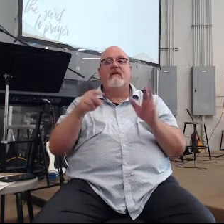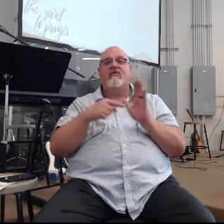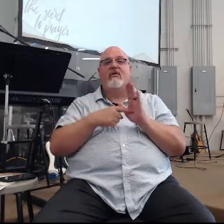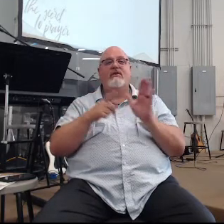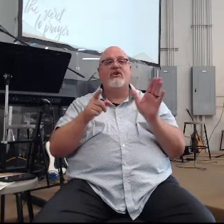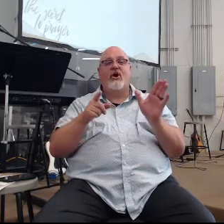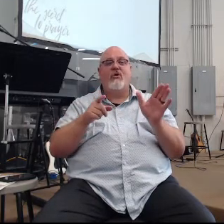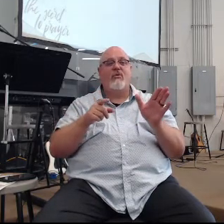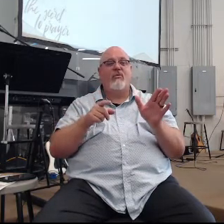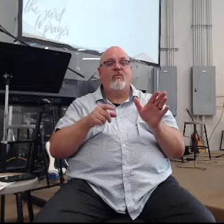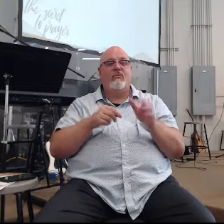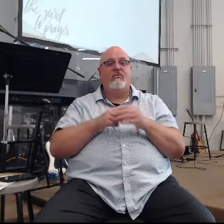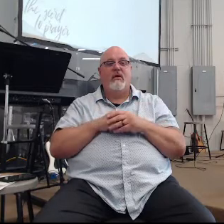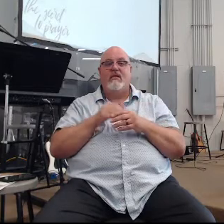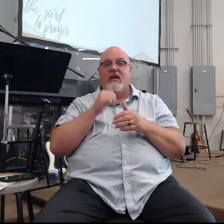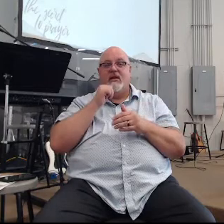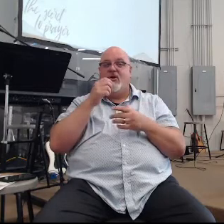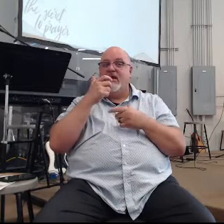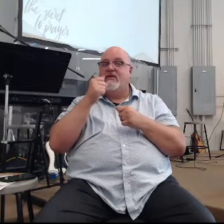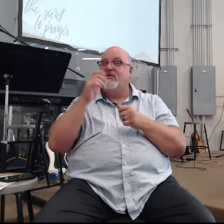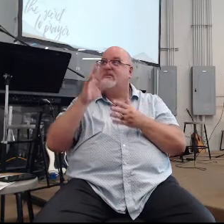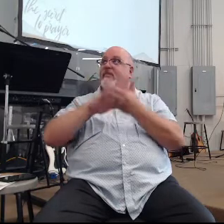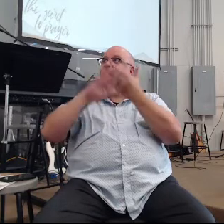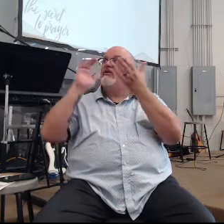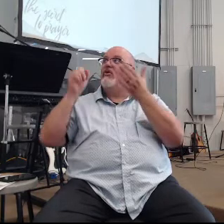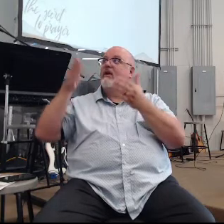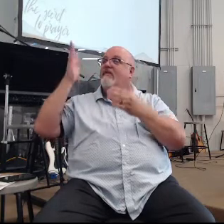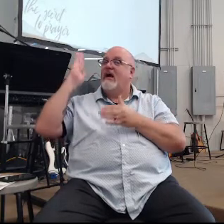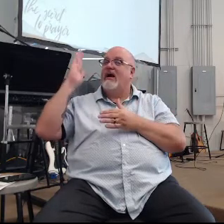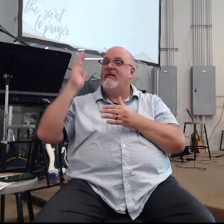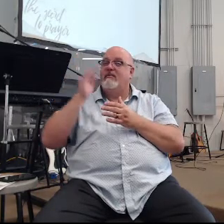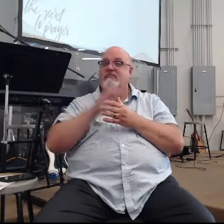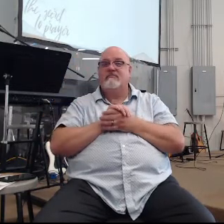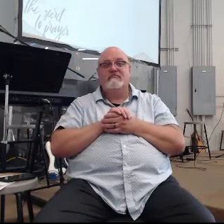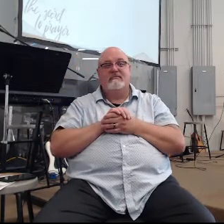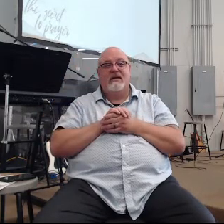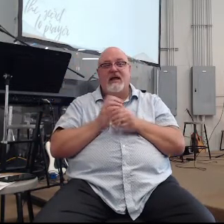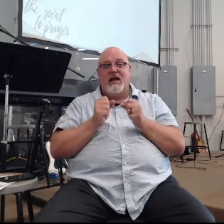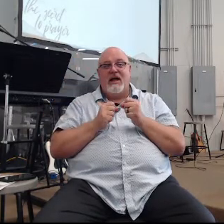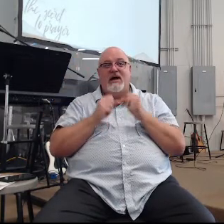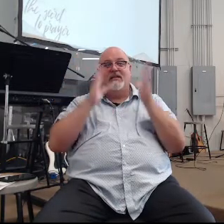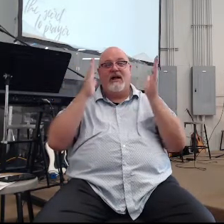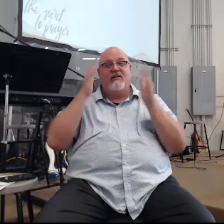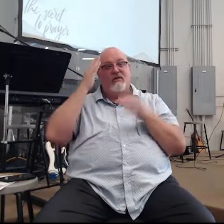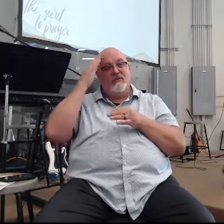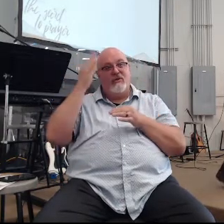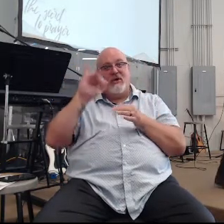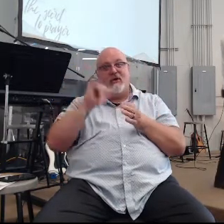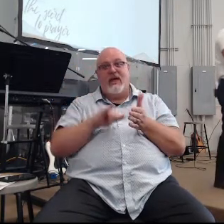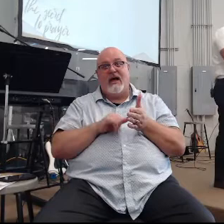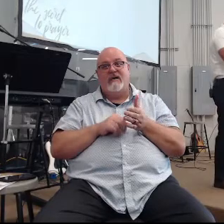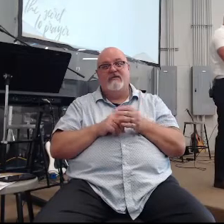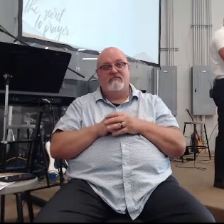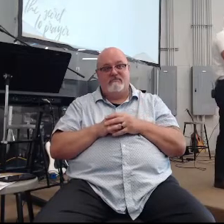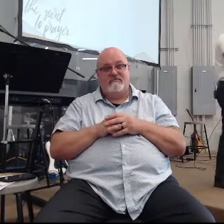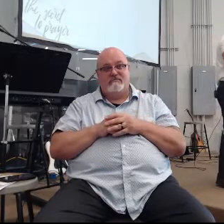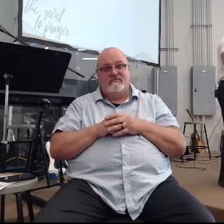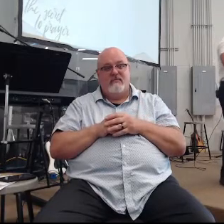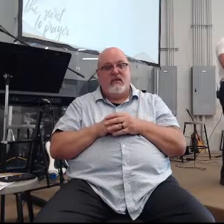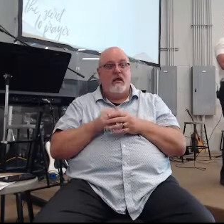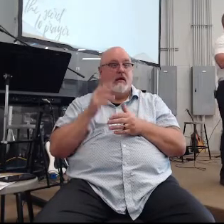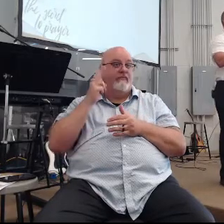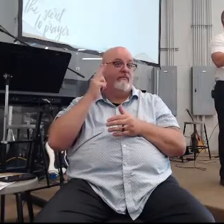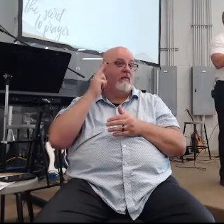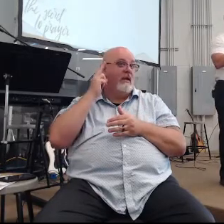they have no interest in the glory of God right and a lot of them don't even know it but they like yeah sounds good to us guys